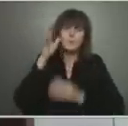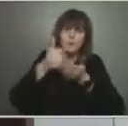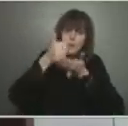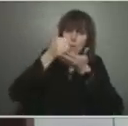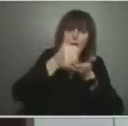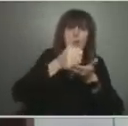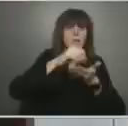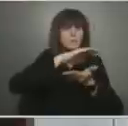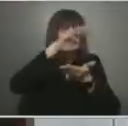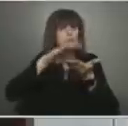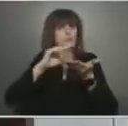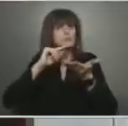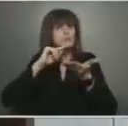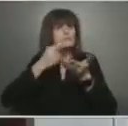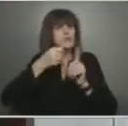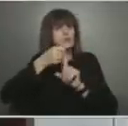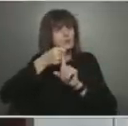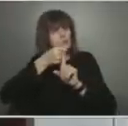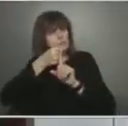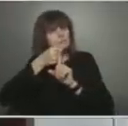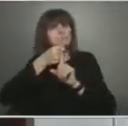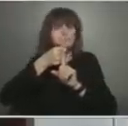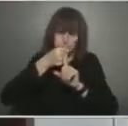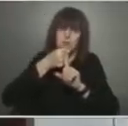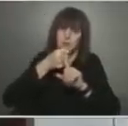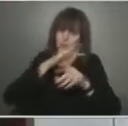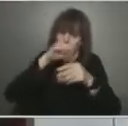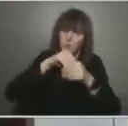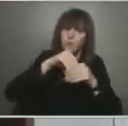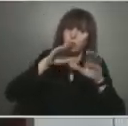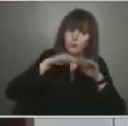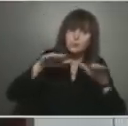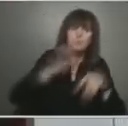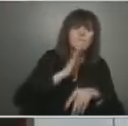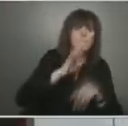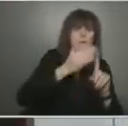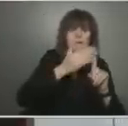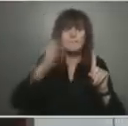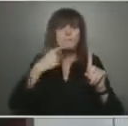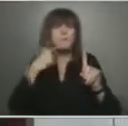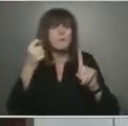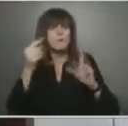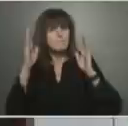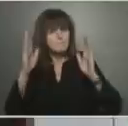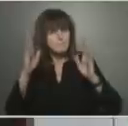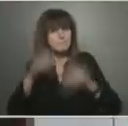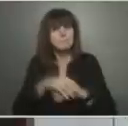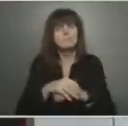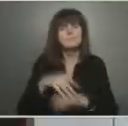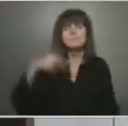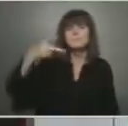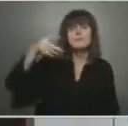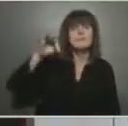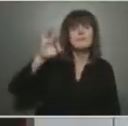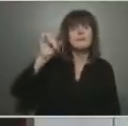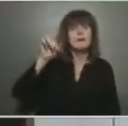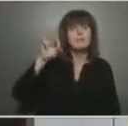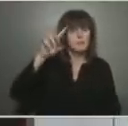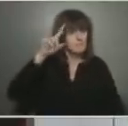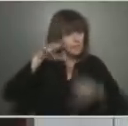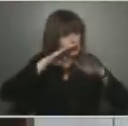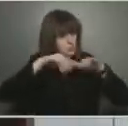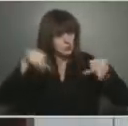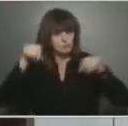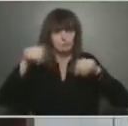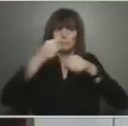children eligible for the vaccine. The pediatric Pfizer vaccine has been shown to be safe, effective, and provide strong